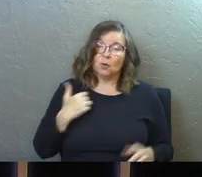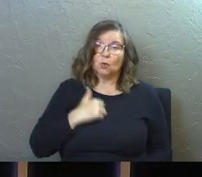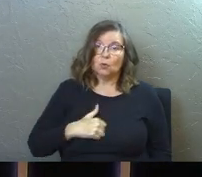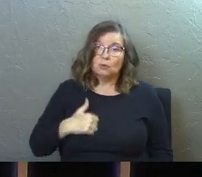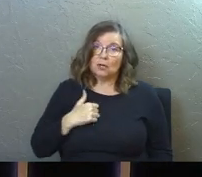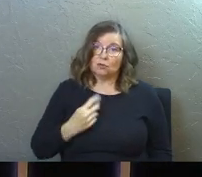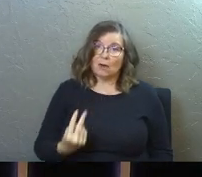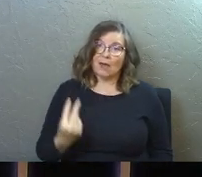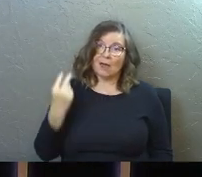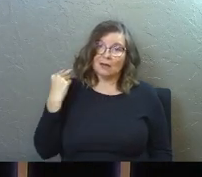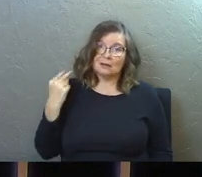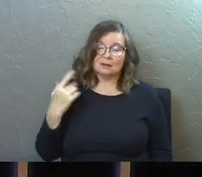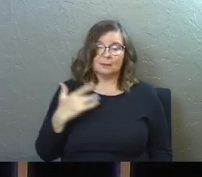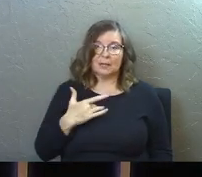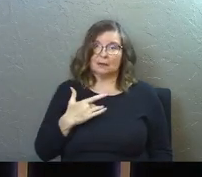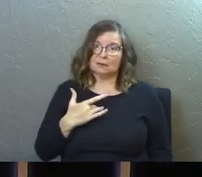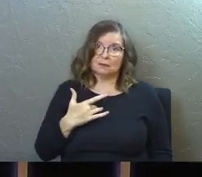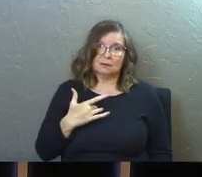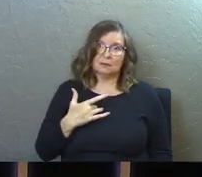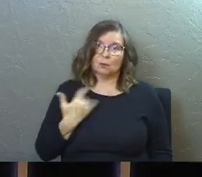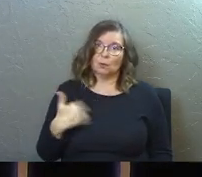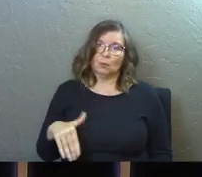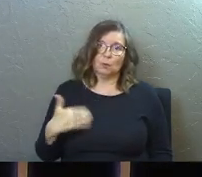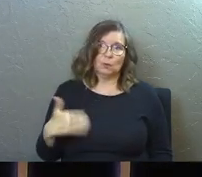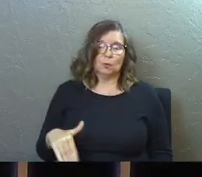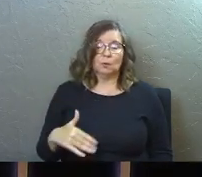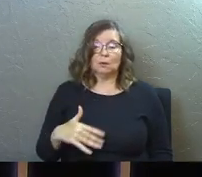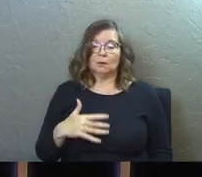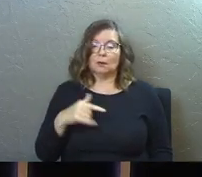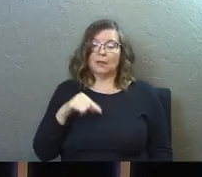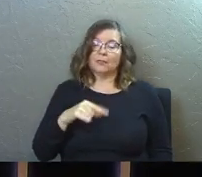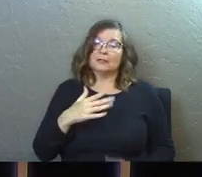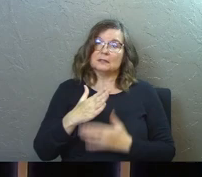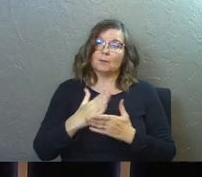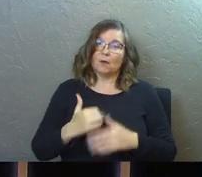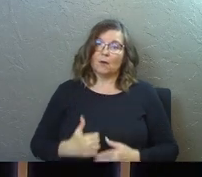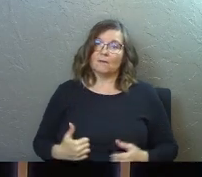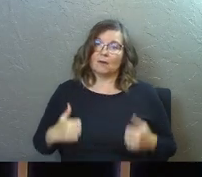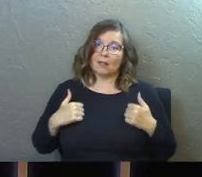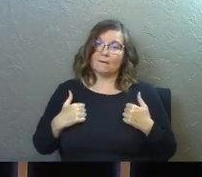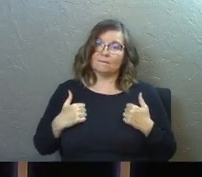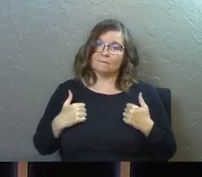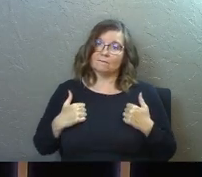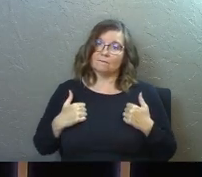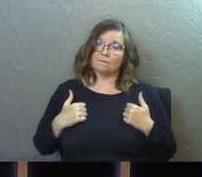Regret. I it gets us. And this is, this is part of our life.